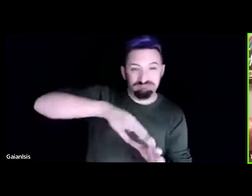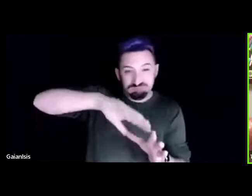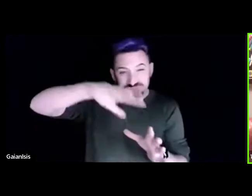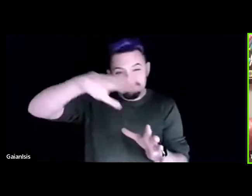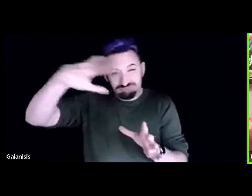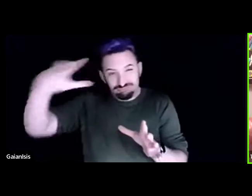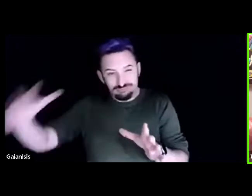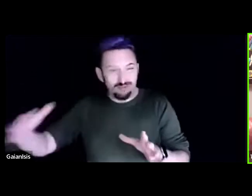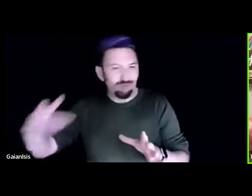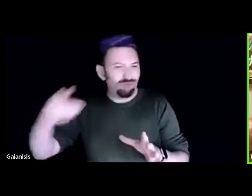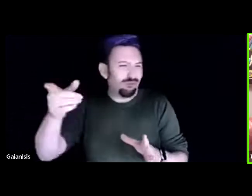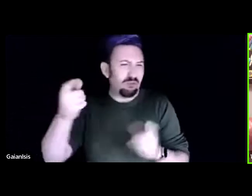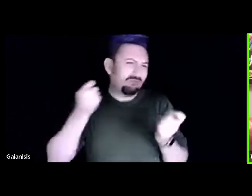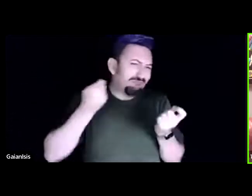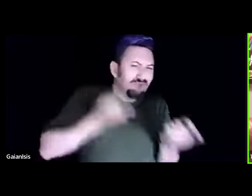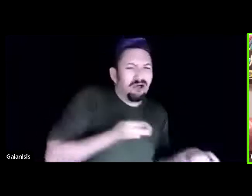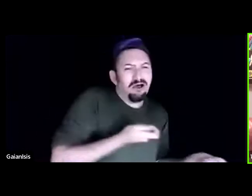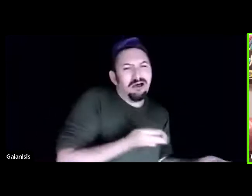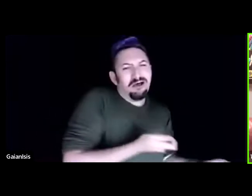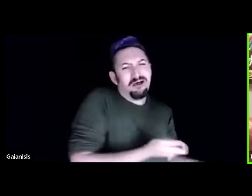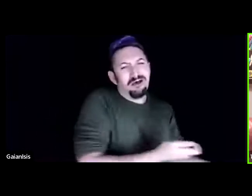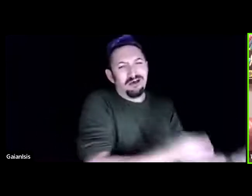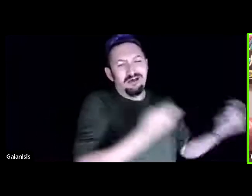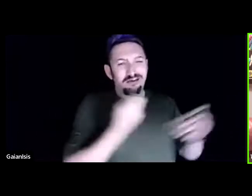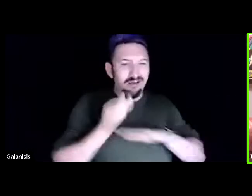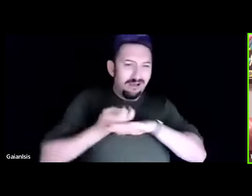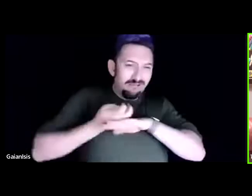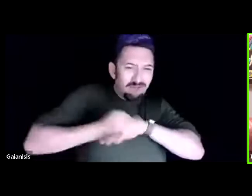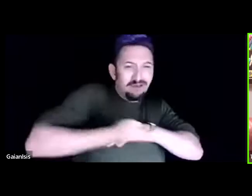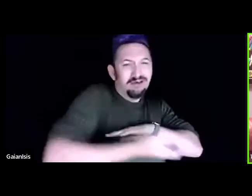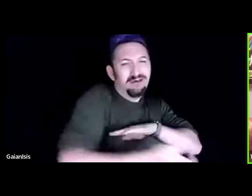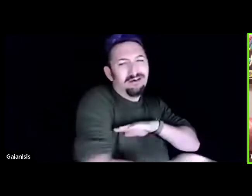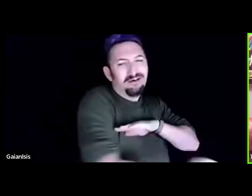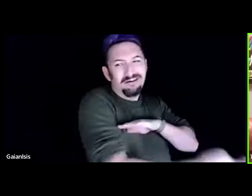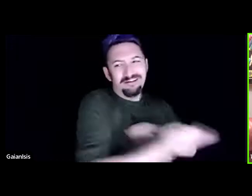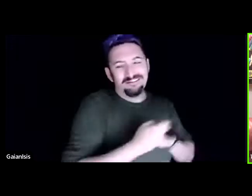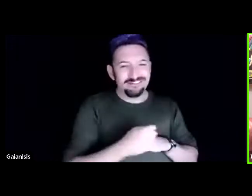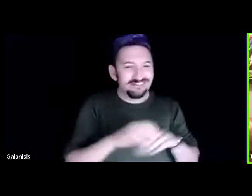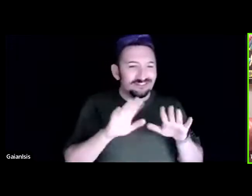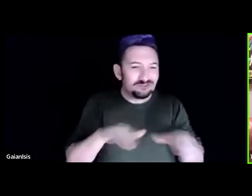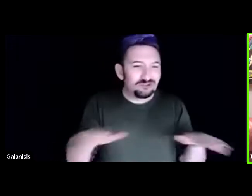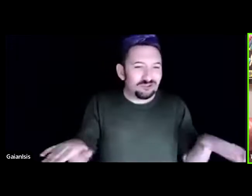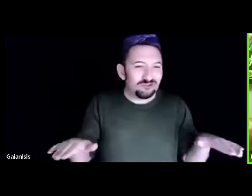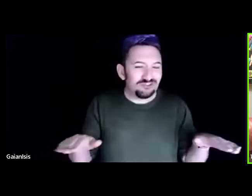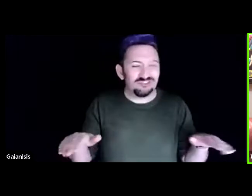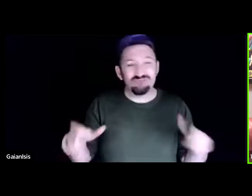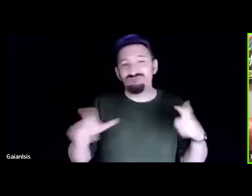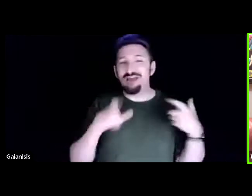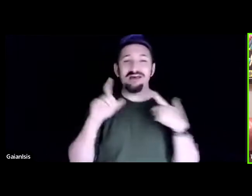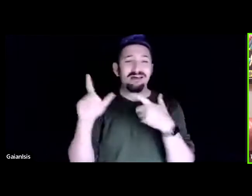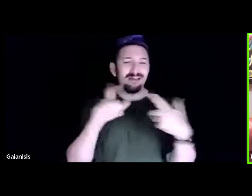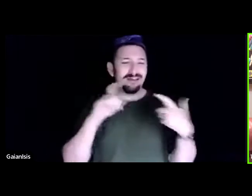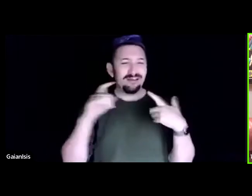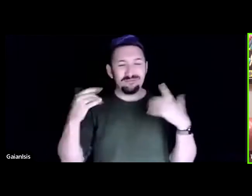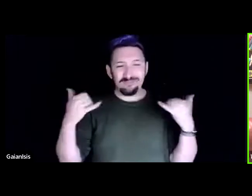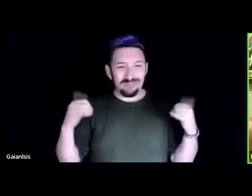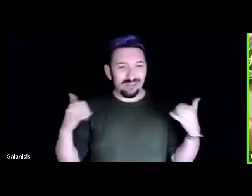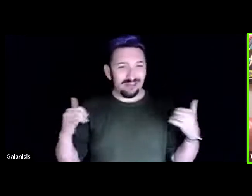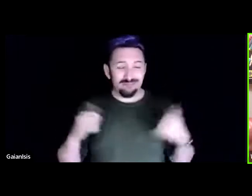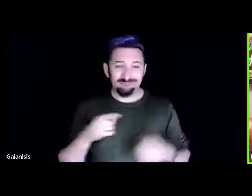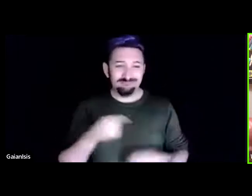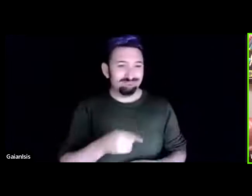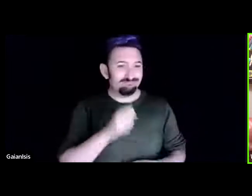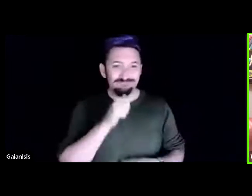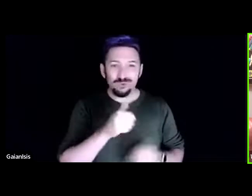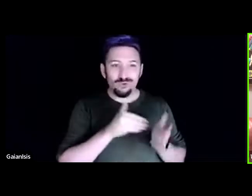toboggan down it they just run and play these are children that don't even necessarily get to play outside much